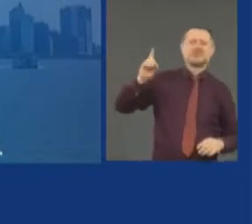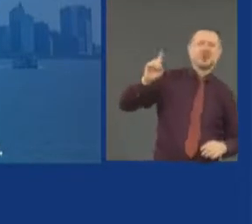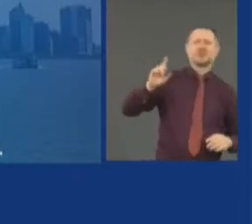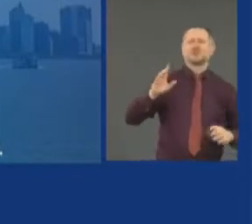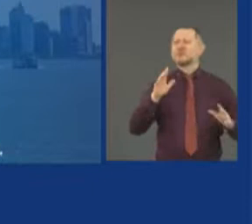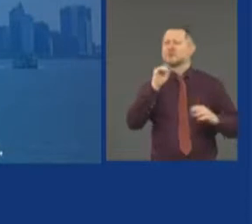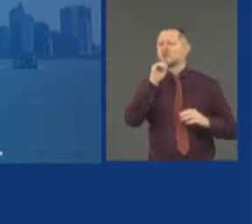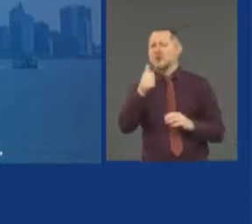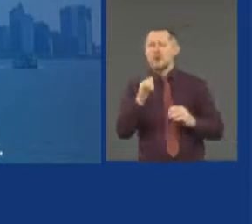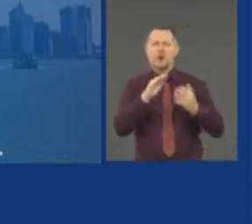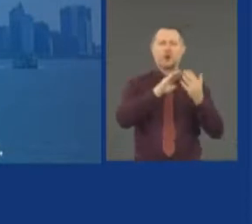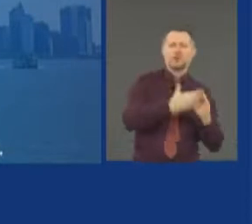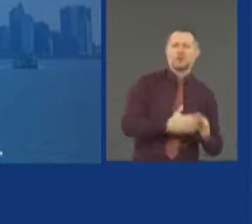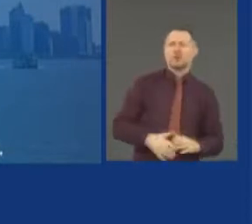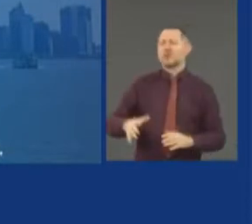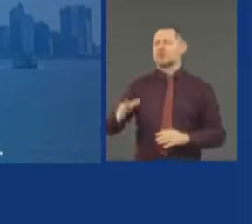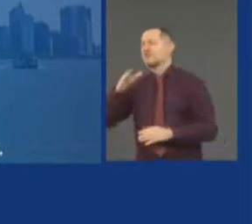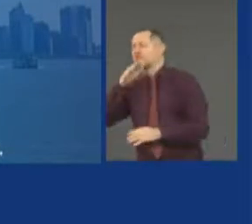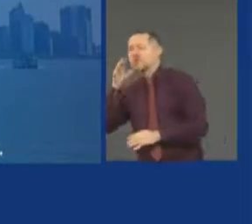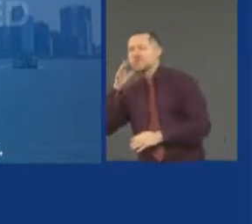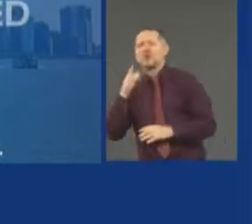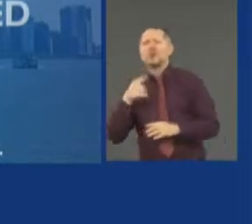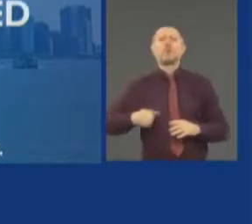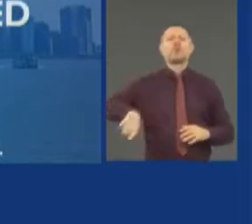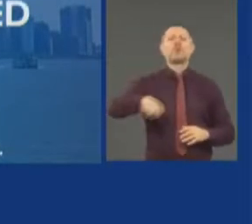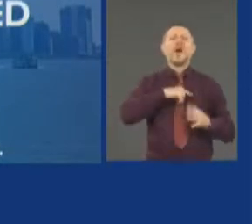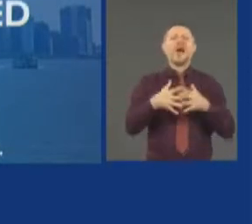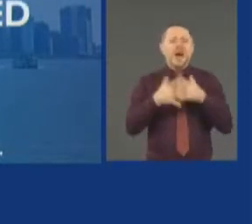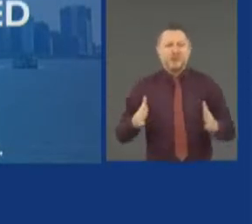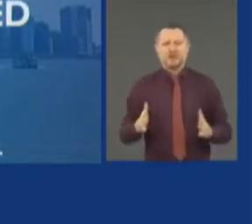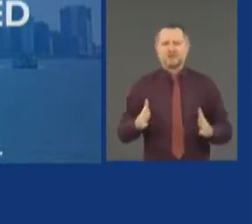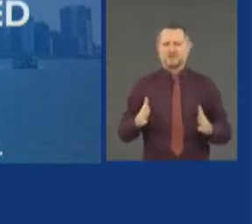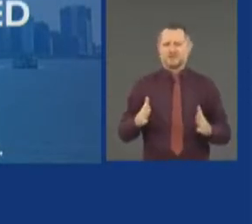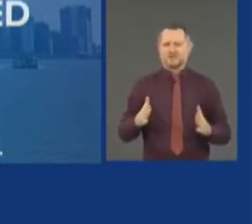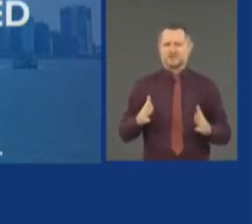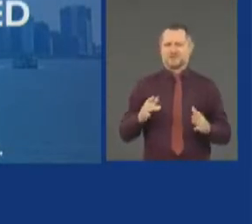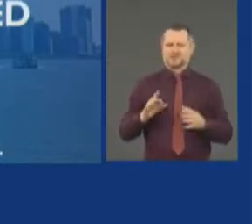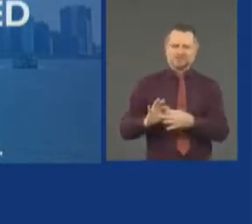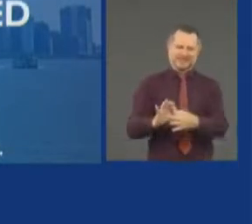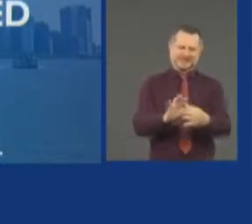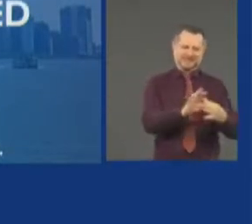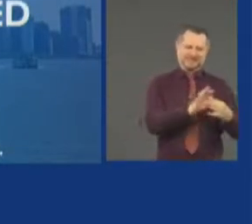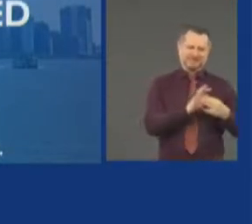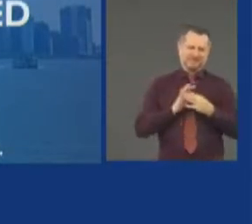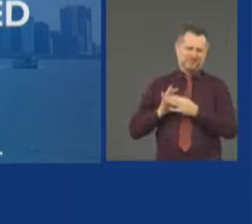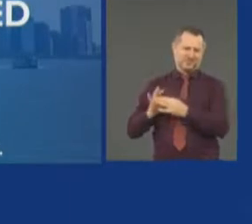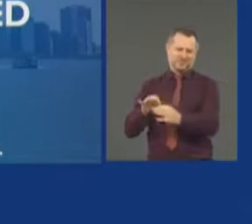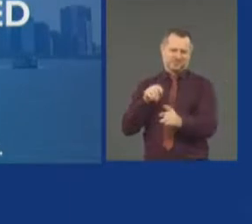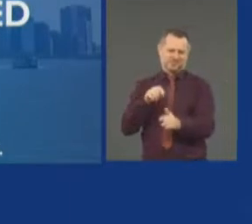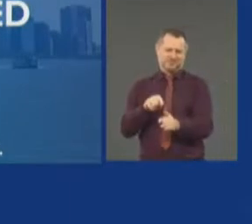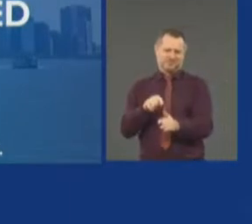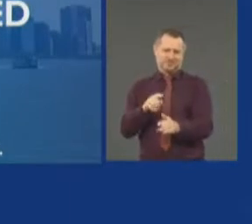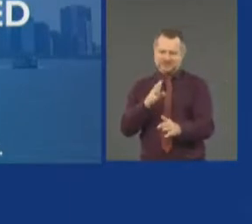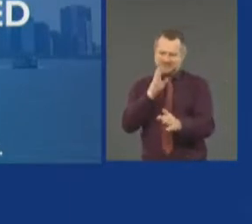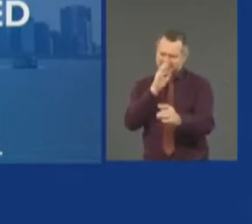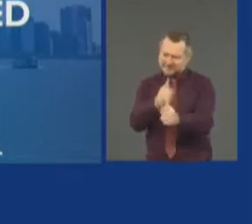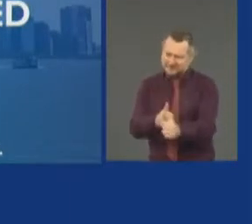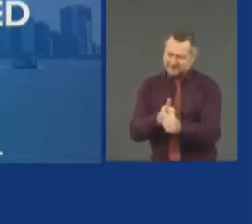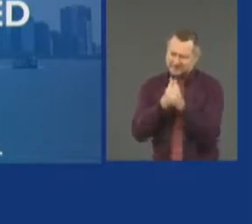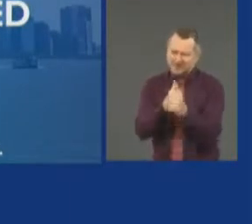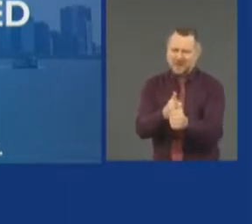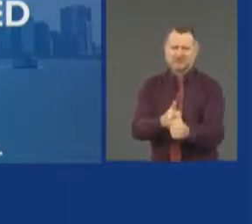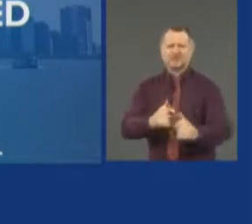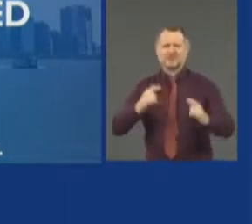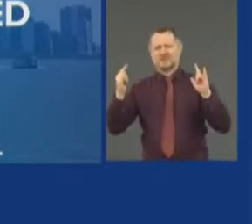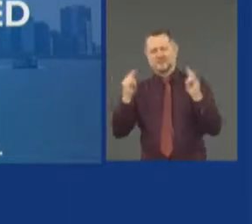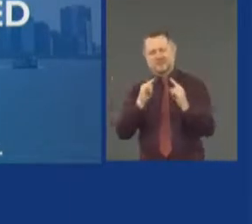and rural. We're America. Stay united. Stay disciplined. And stay loving. You need the